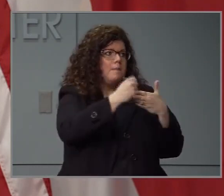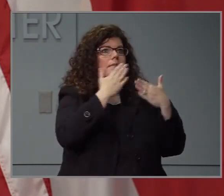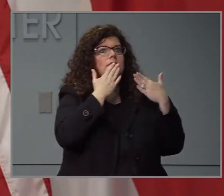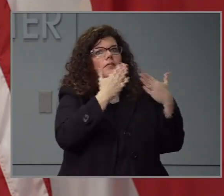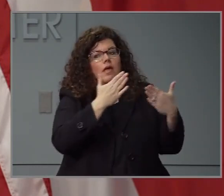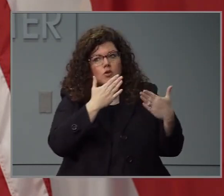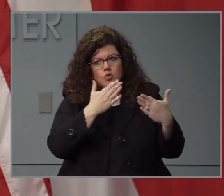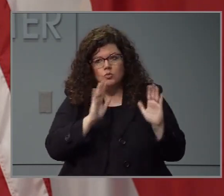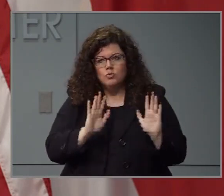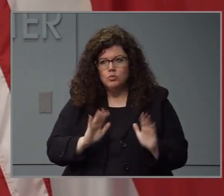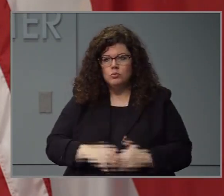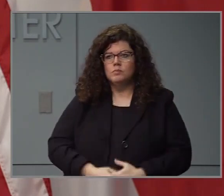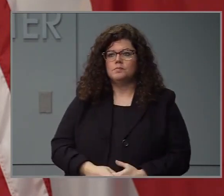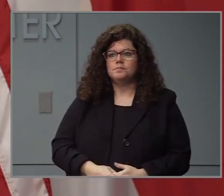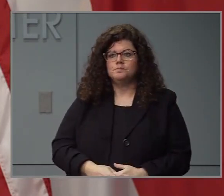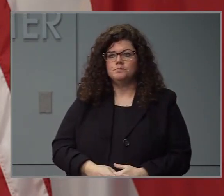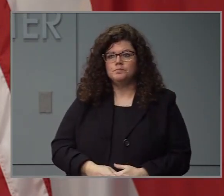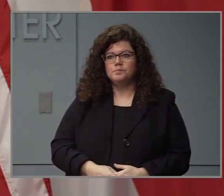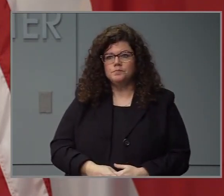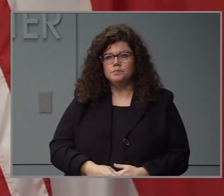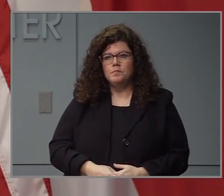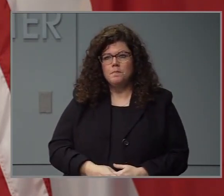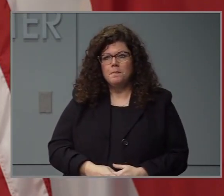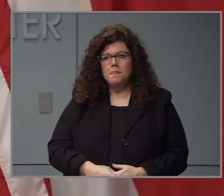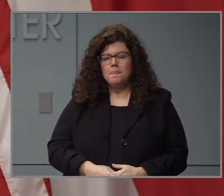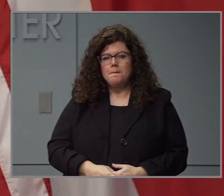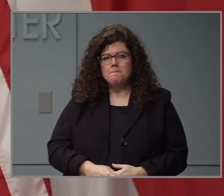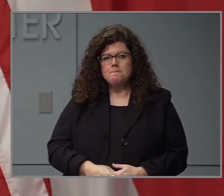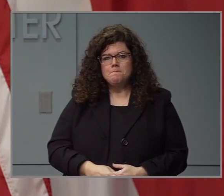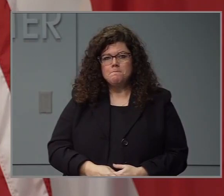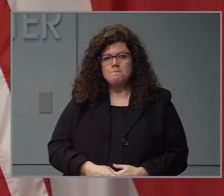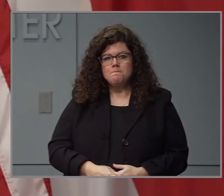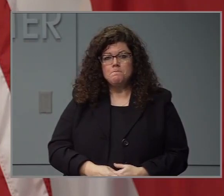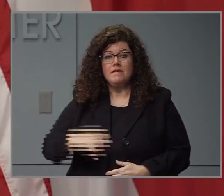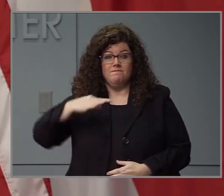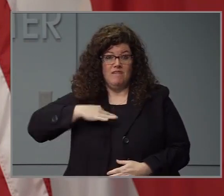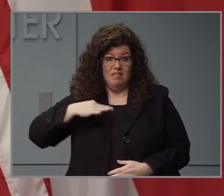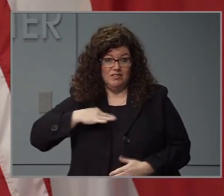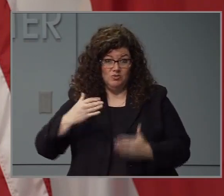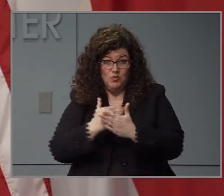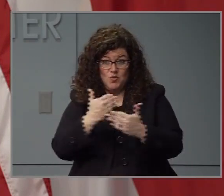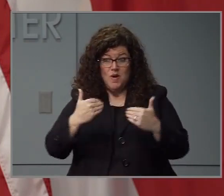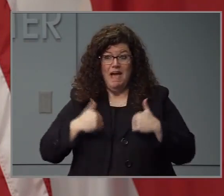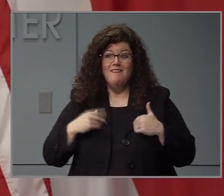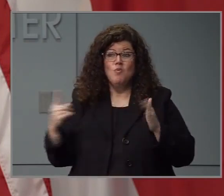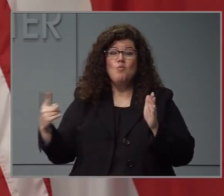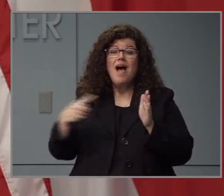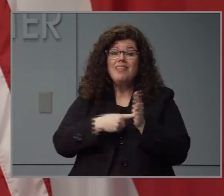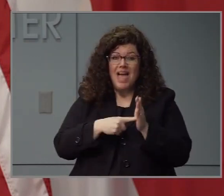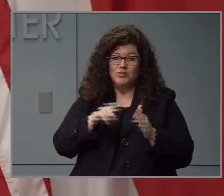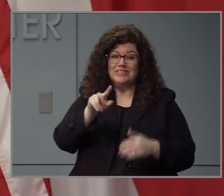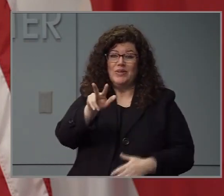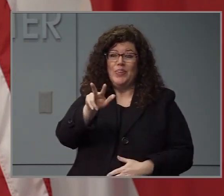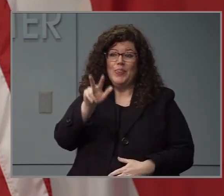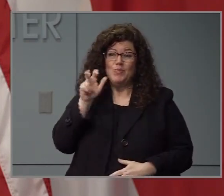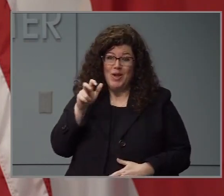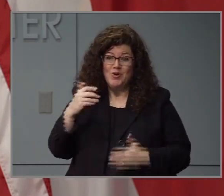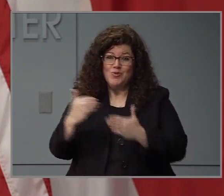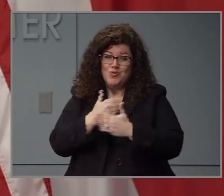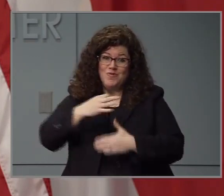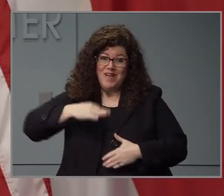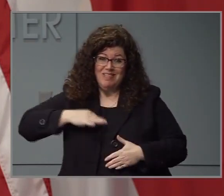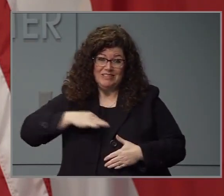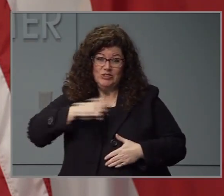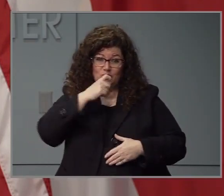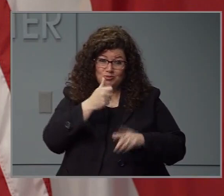More than 1,300 medical professionals are now cleared and ready to work as volunteers to support medical